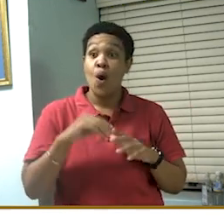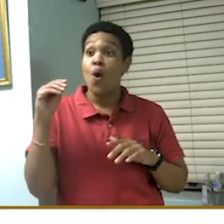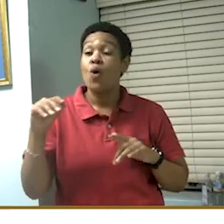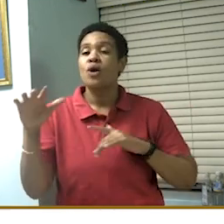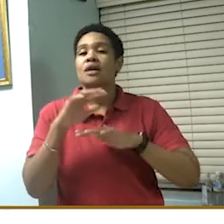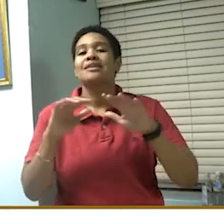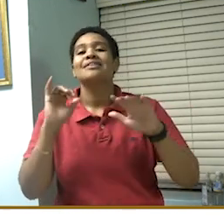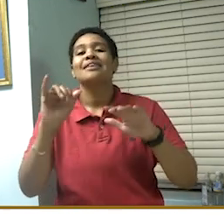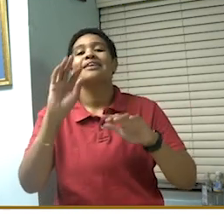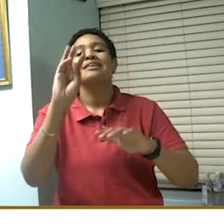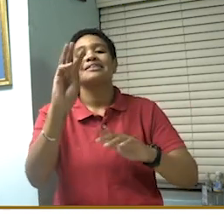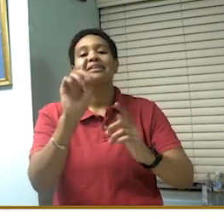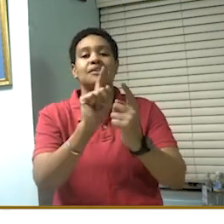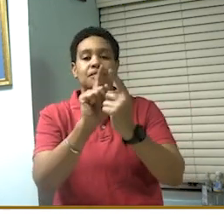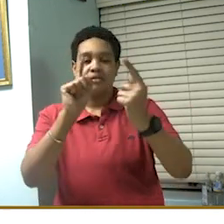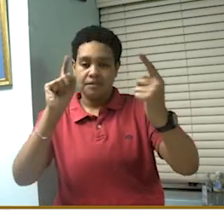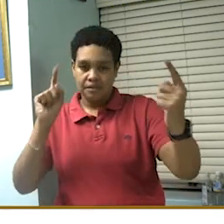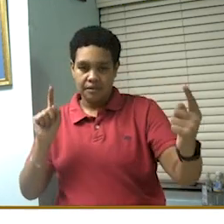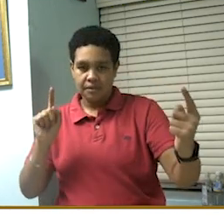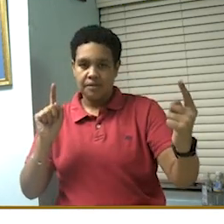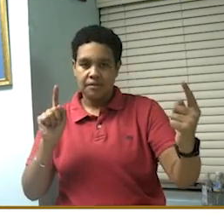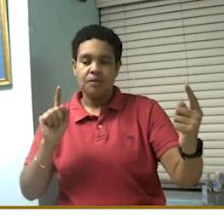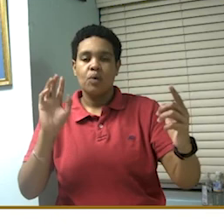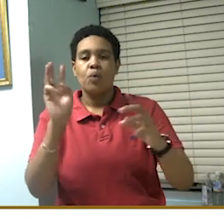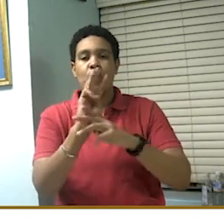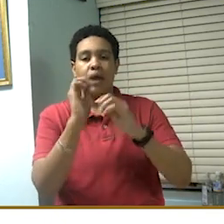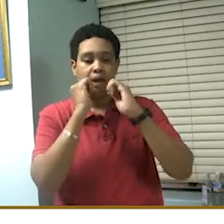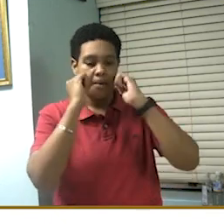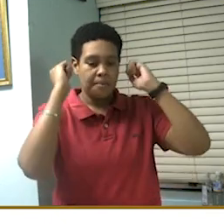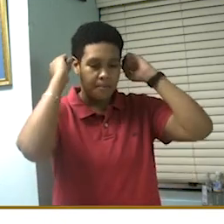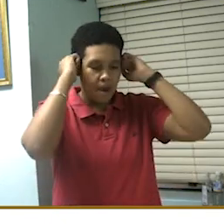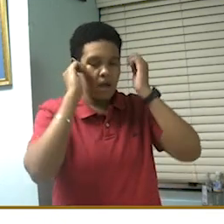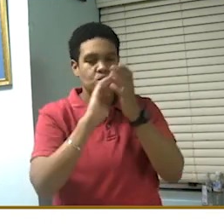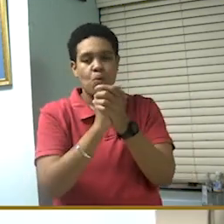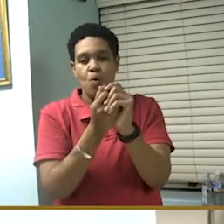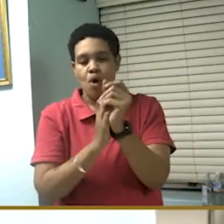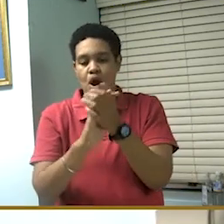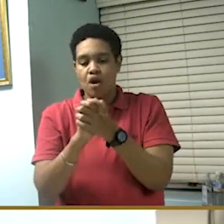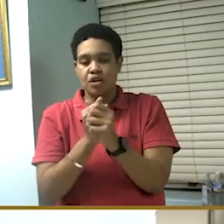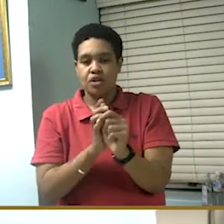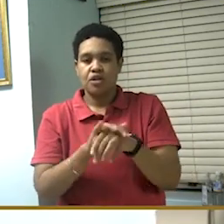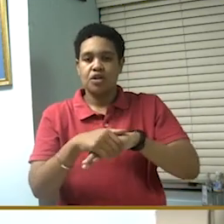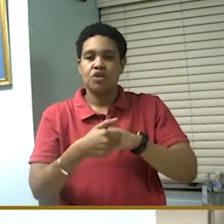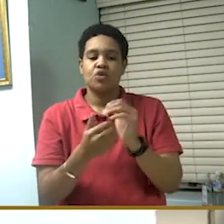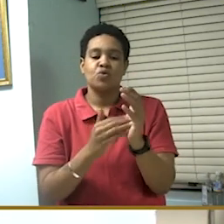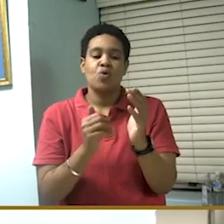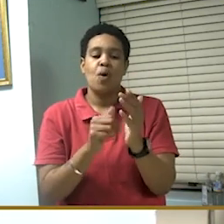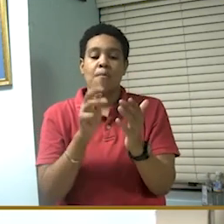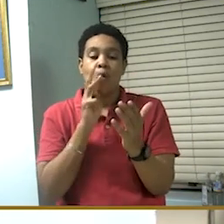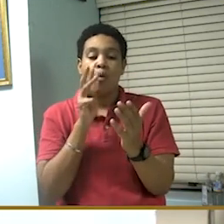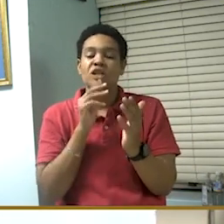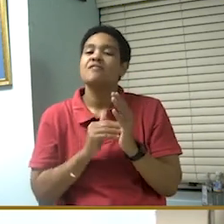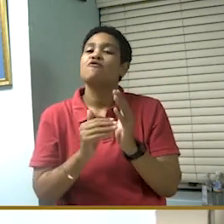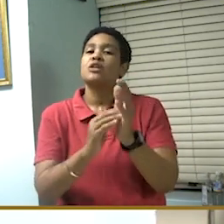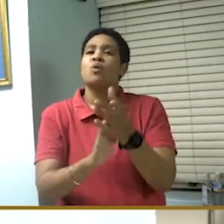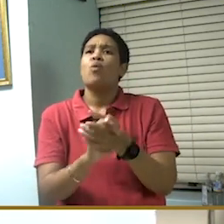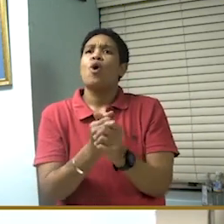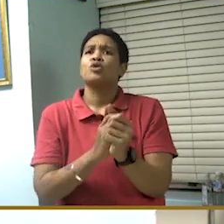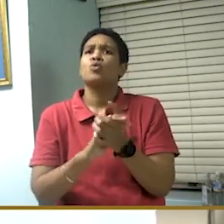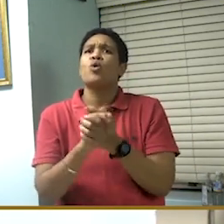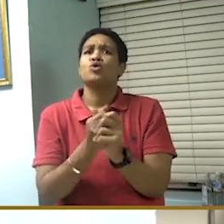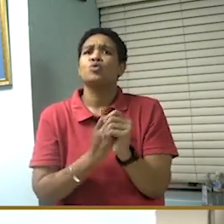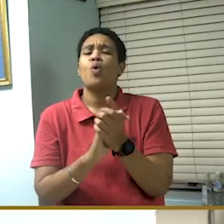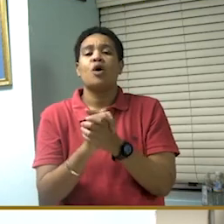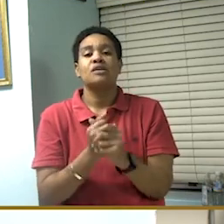And when you go out, stay at least six feet from others. Wear a mask. Remember to wash hands with soap and water